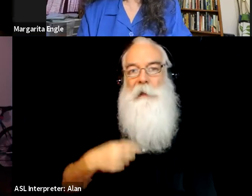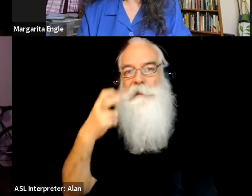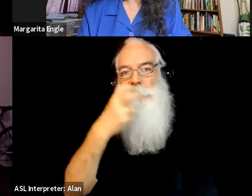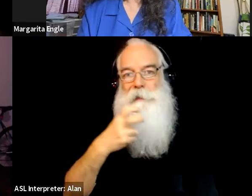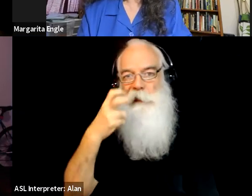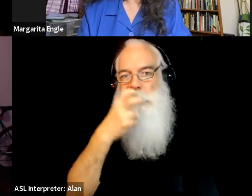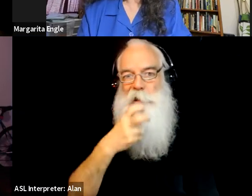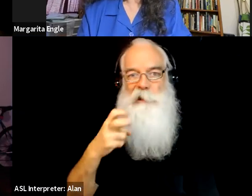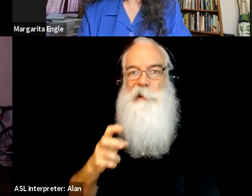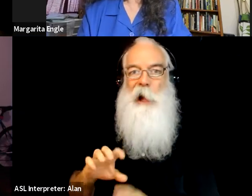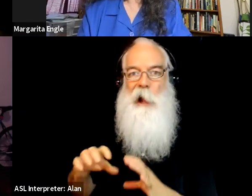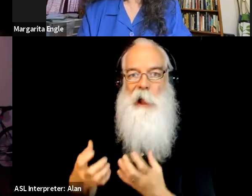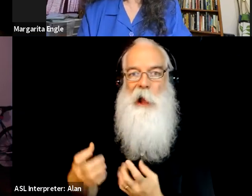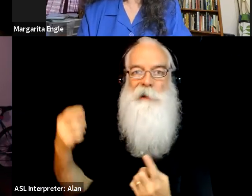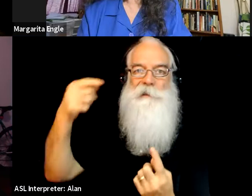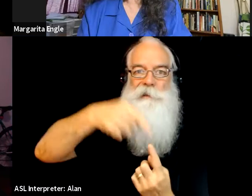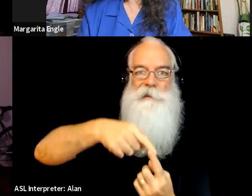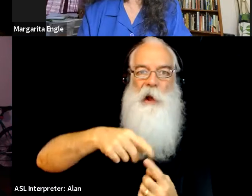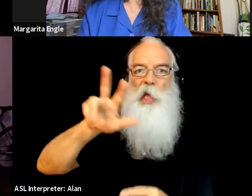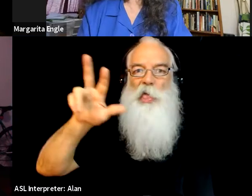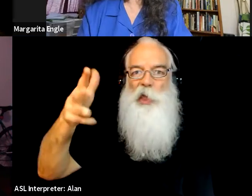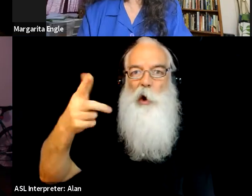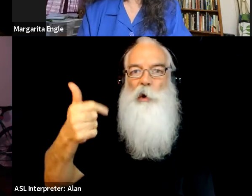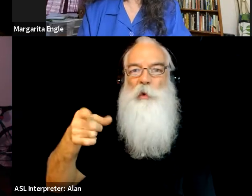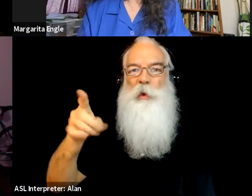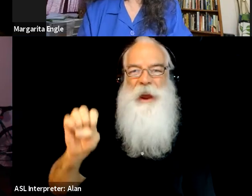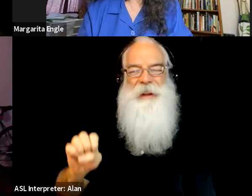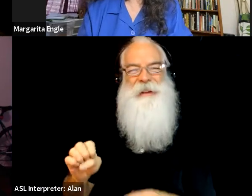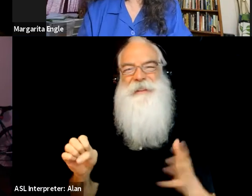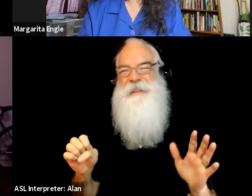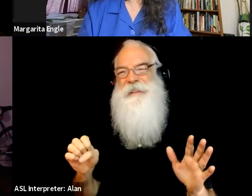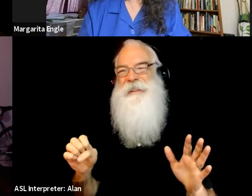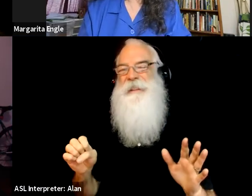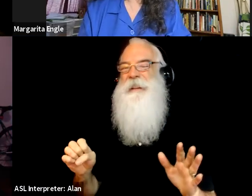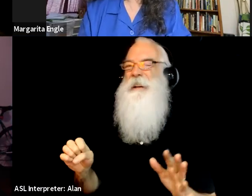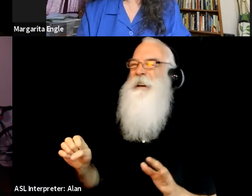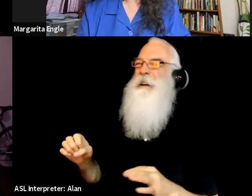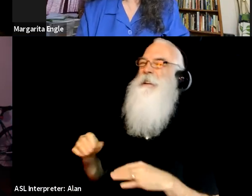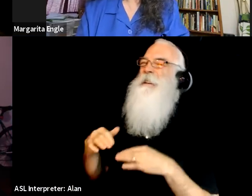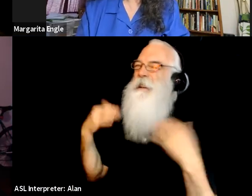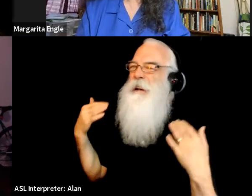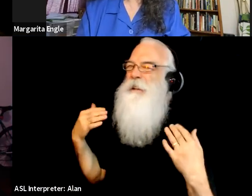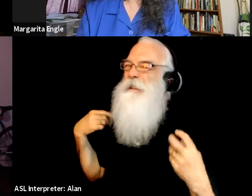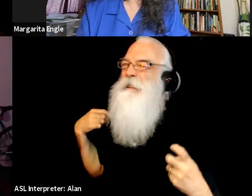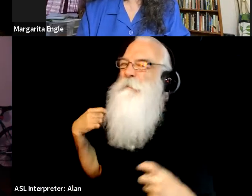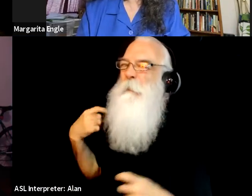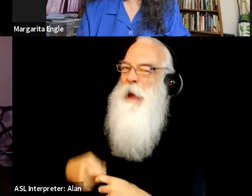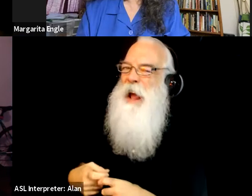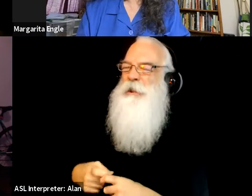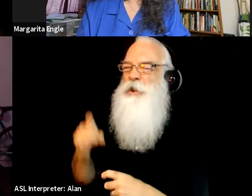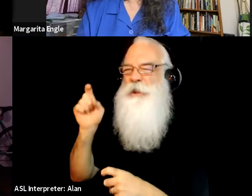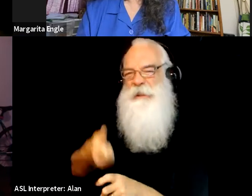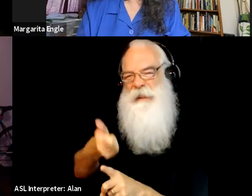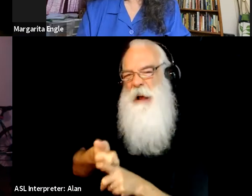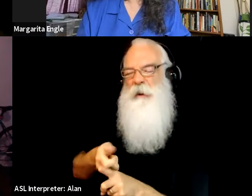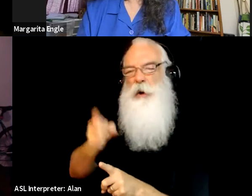had this like craving of wanting to make Spanish accessible and show that it's fun and also show it to kids.